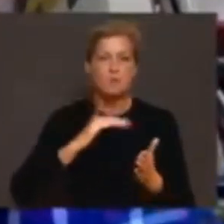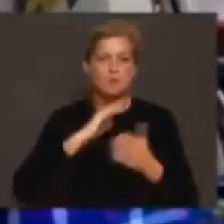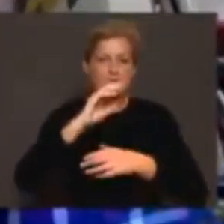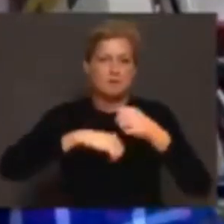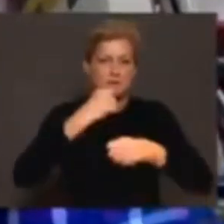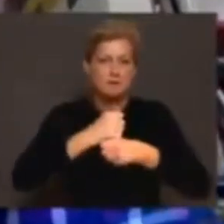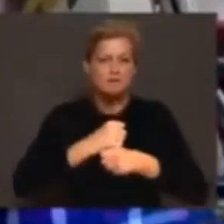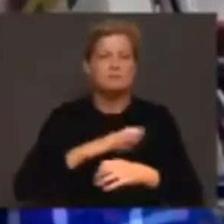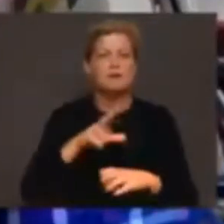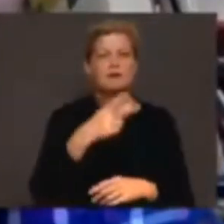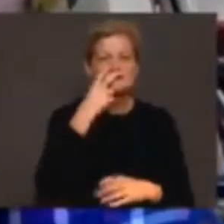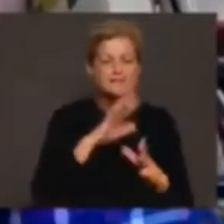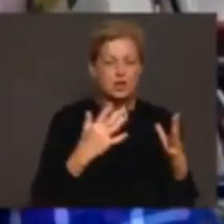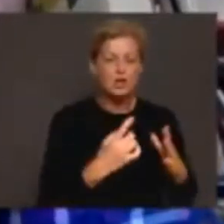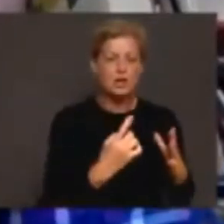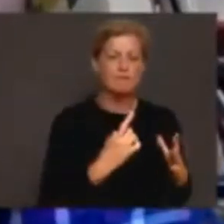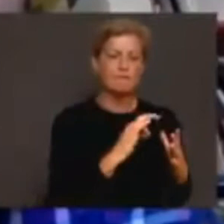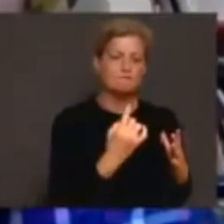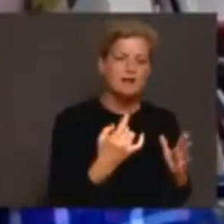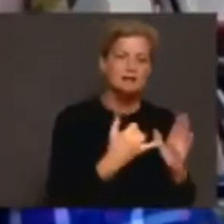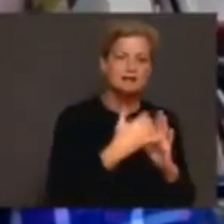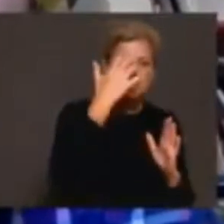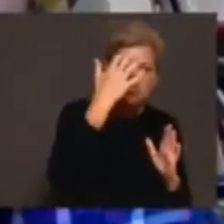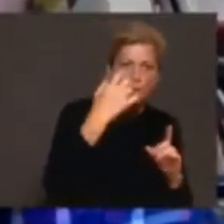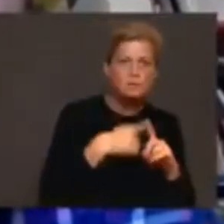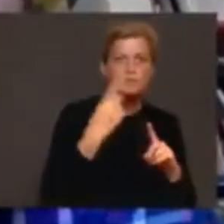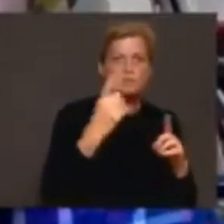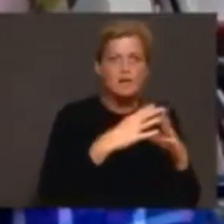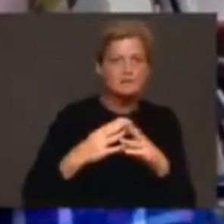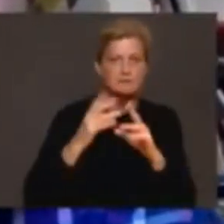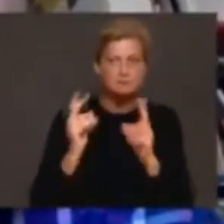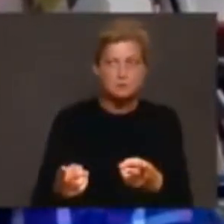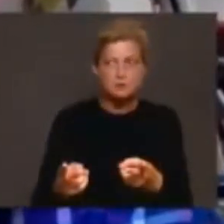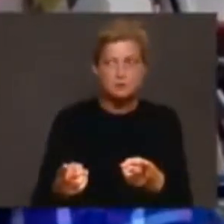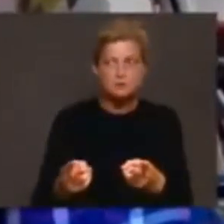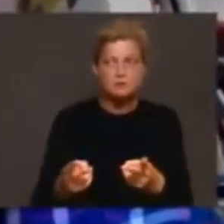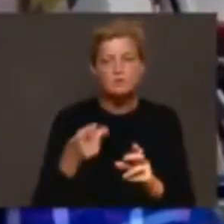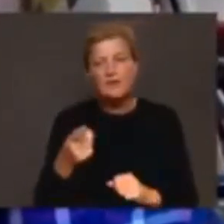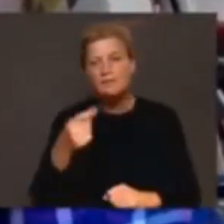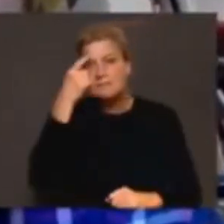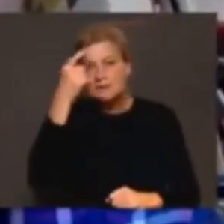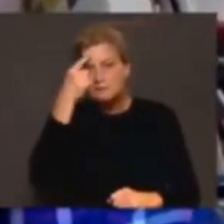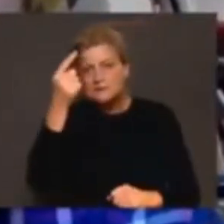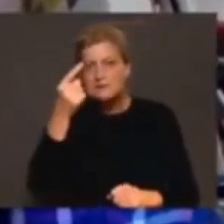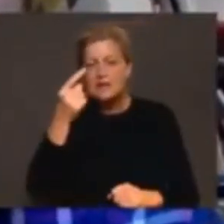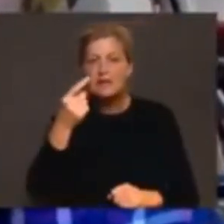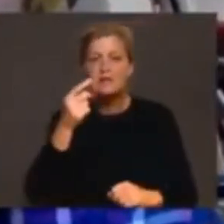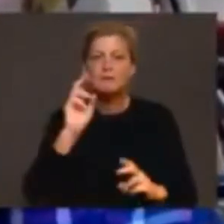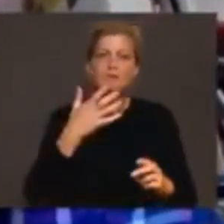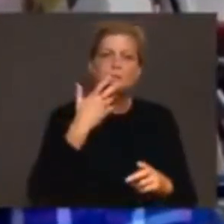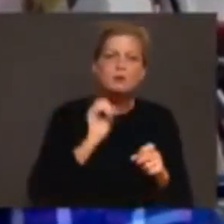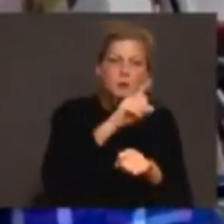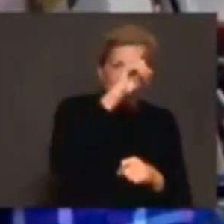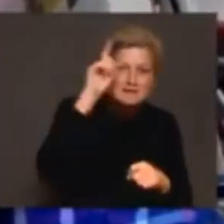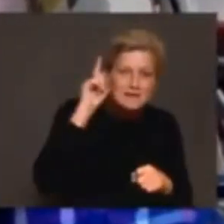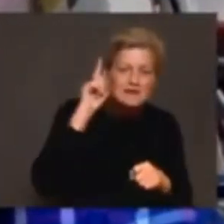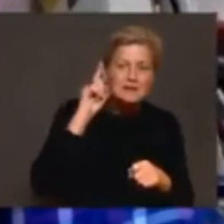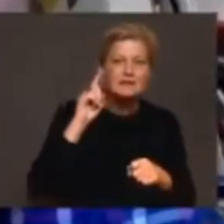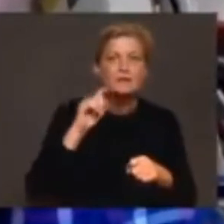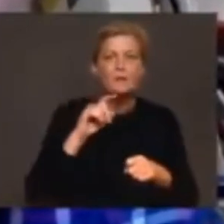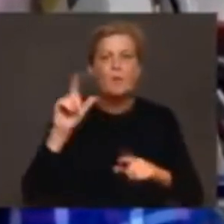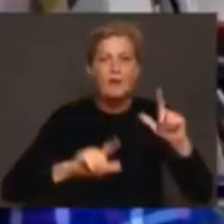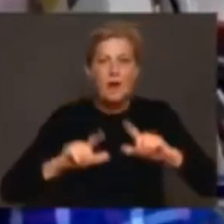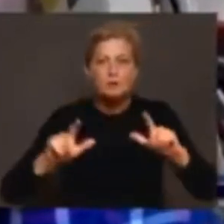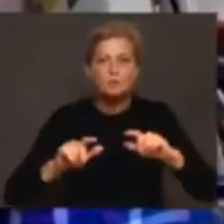in Stockholm but also in other cities where you might expect a level of immunity like Madrid and Milan. Does that